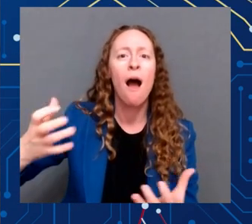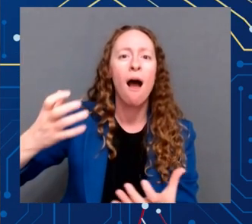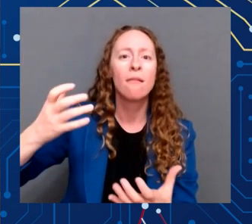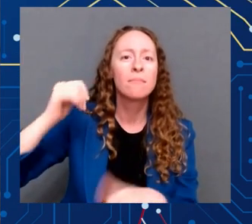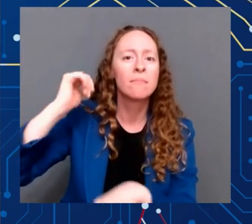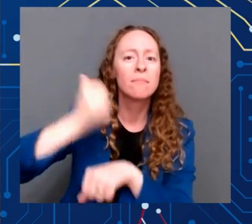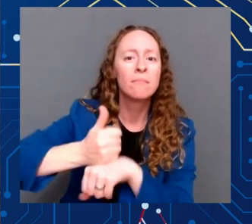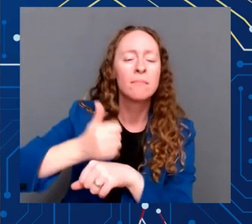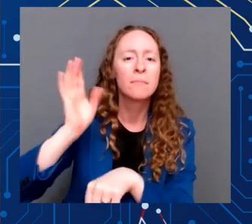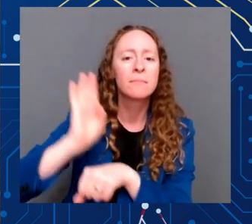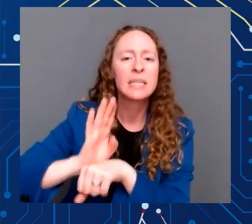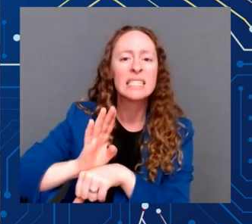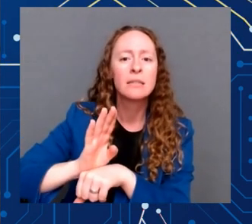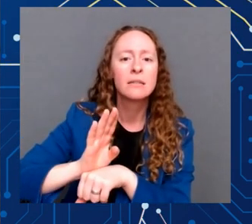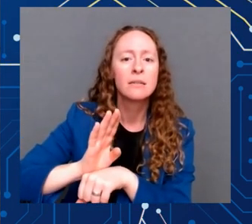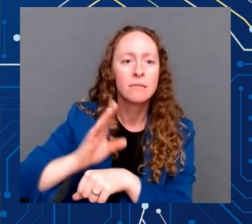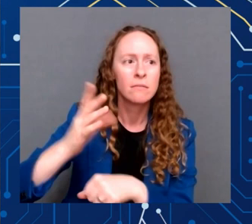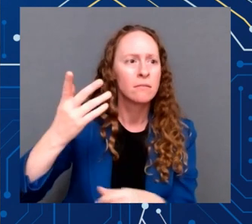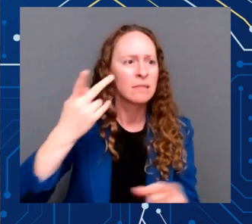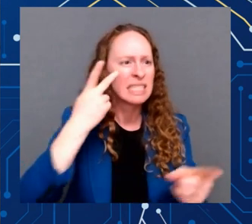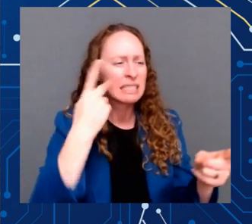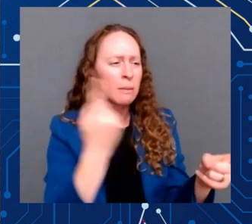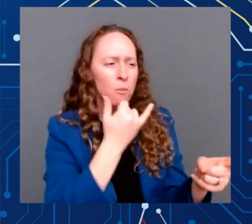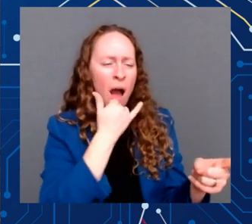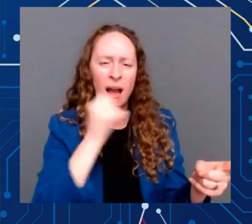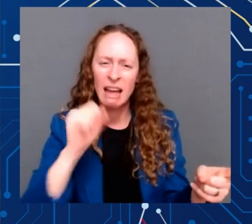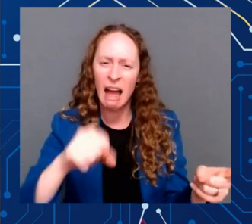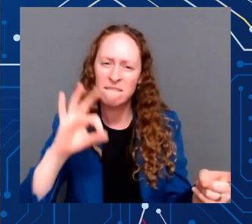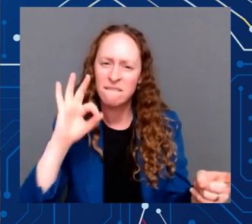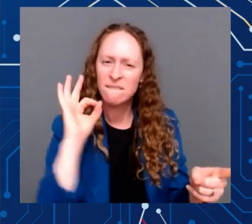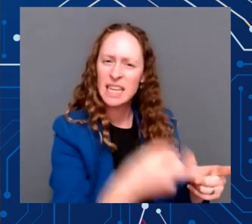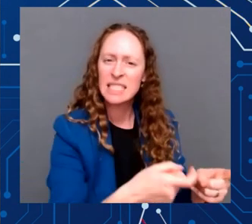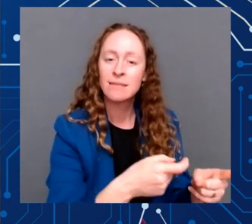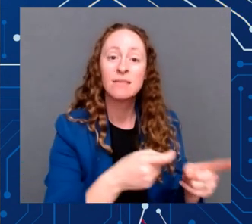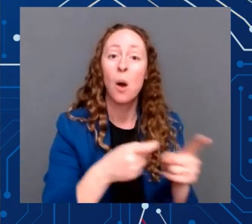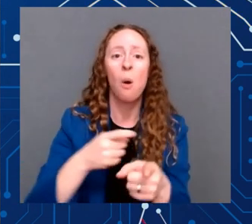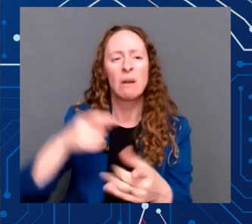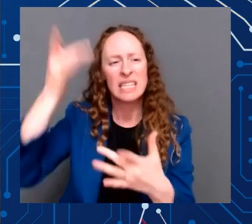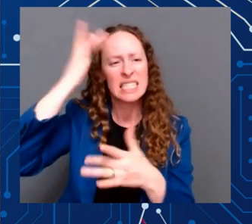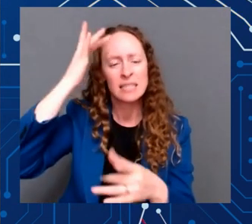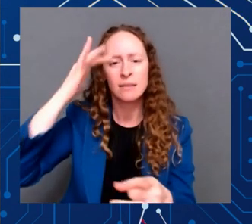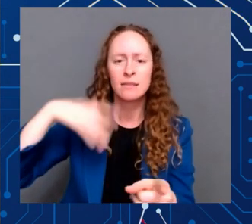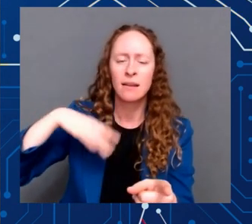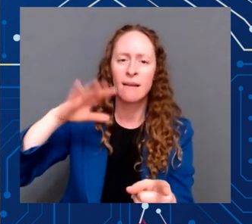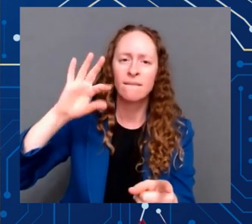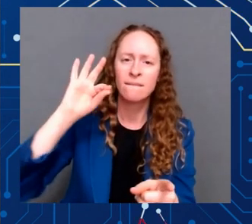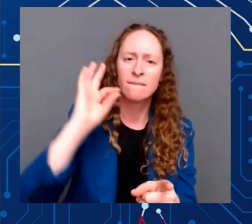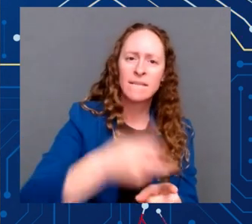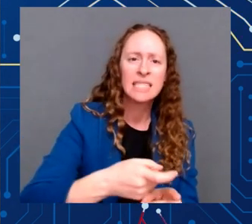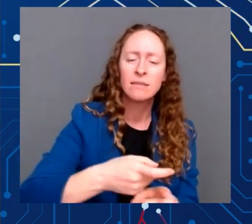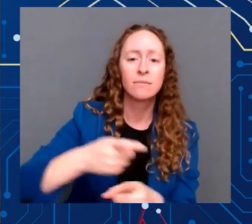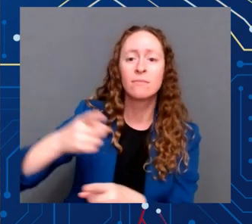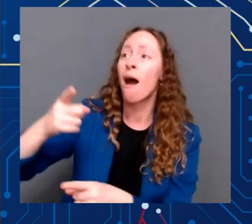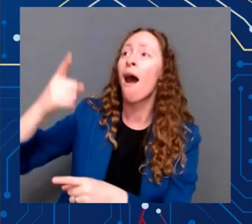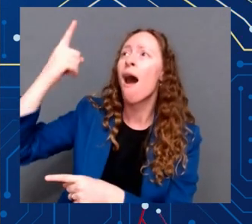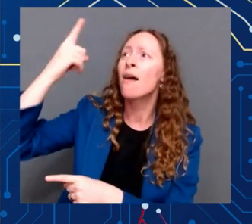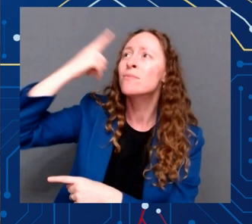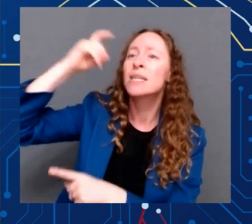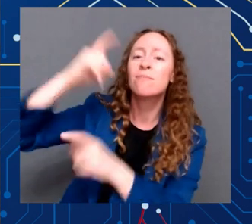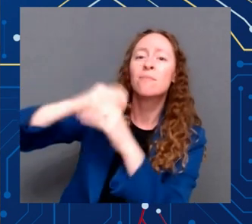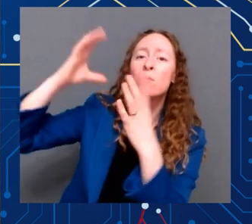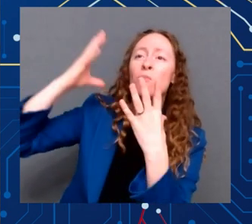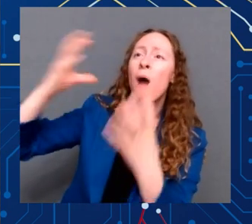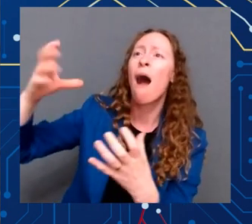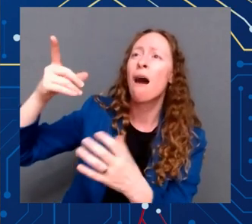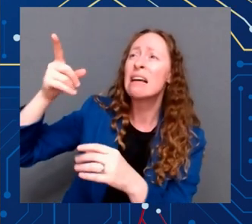a disease they have, to dream to make the impossible possible. This law is for them. Let me close with